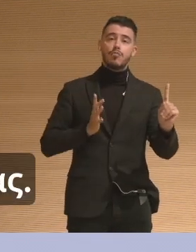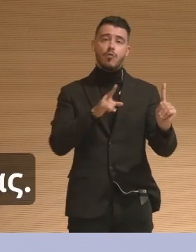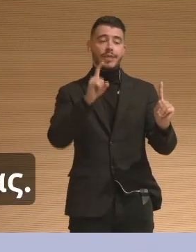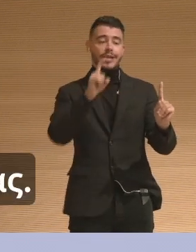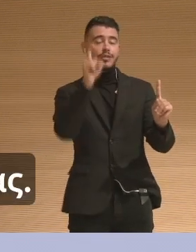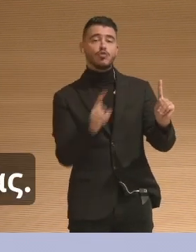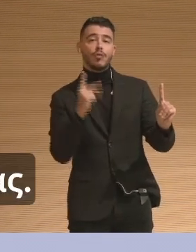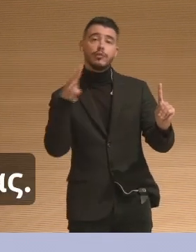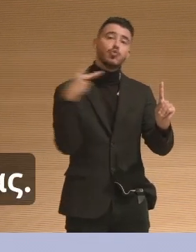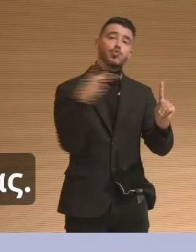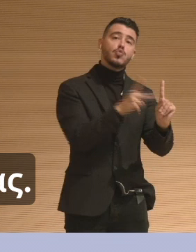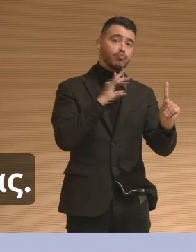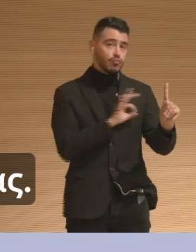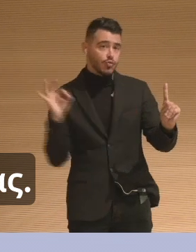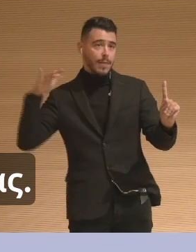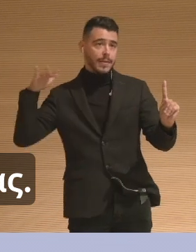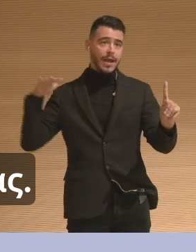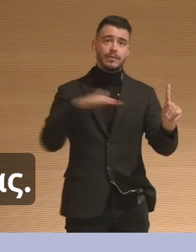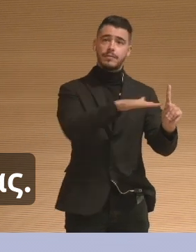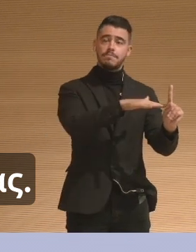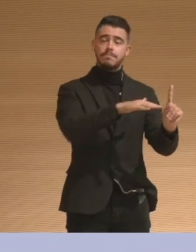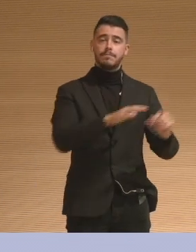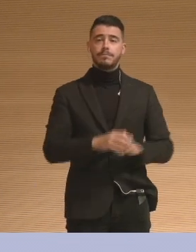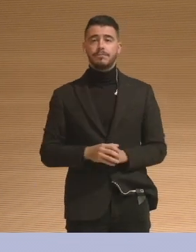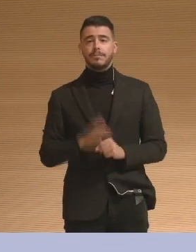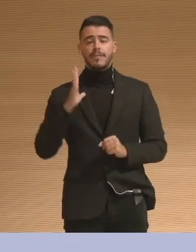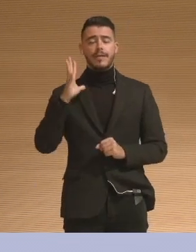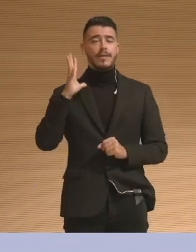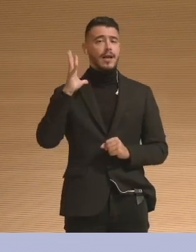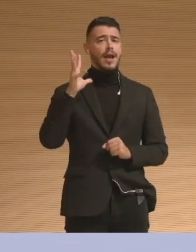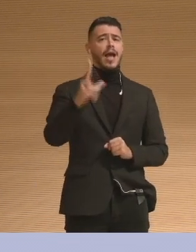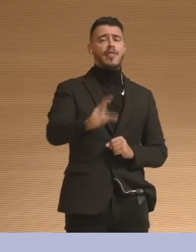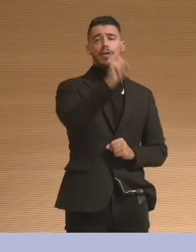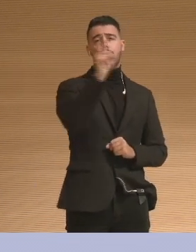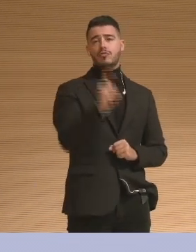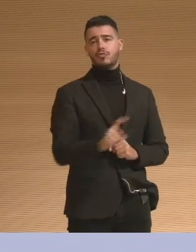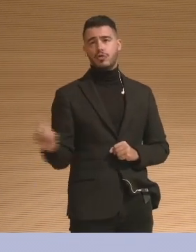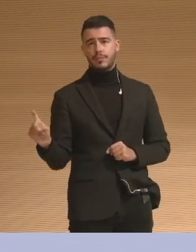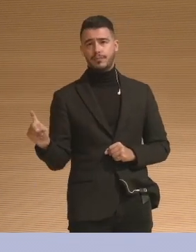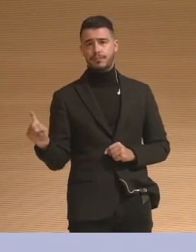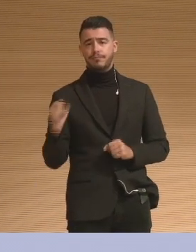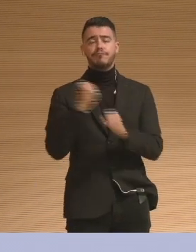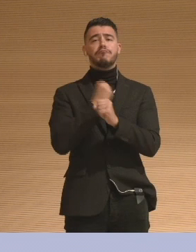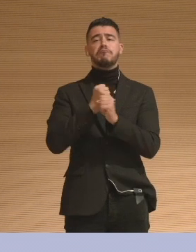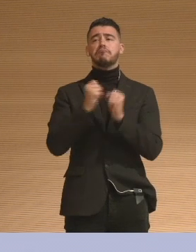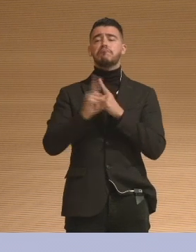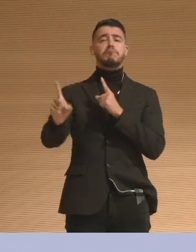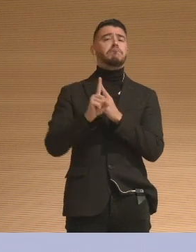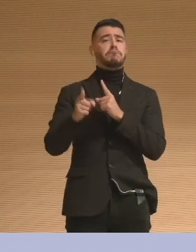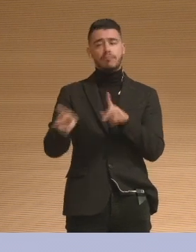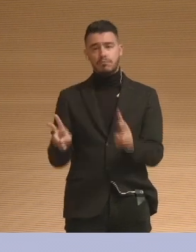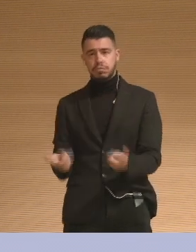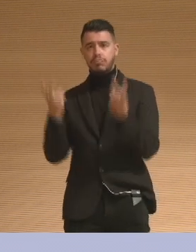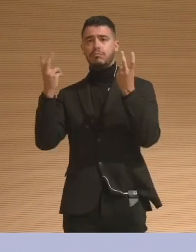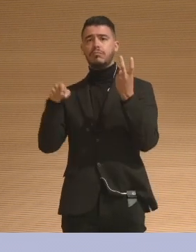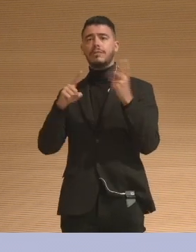Objects are impactful in our everyday lives. And through my work, I've begun to discover that objects are